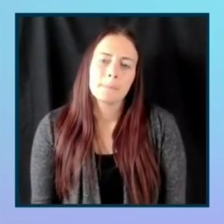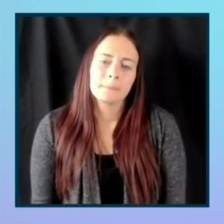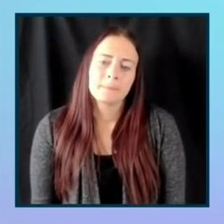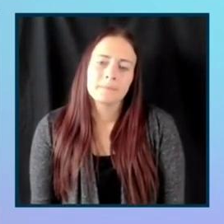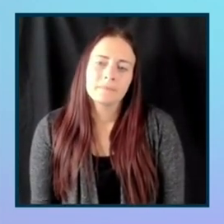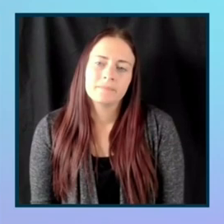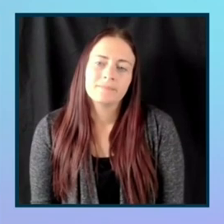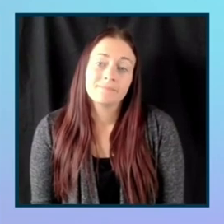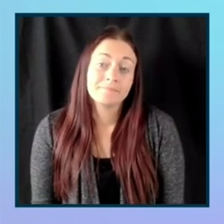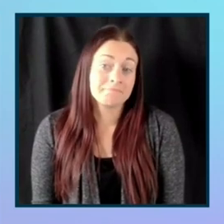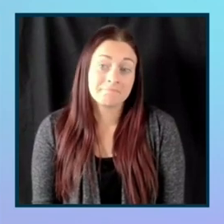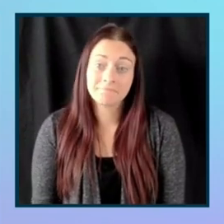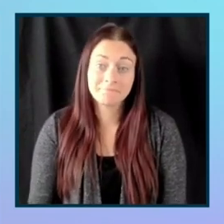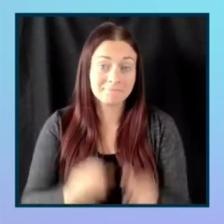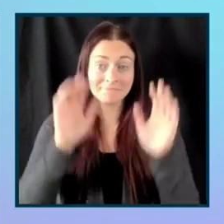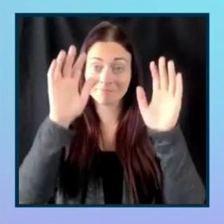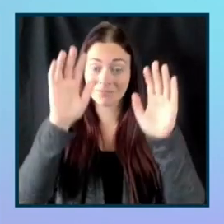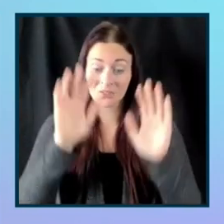That's a great question.